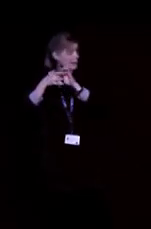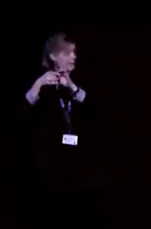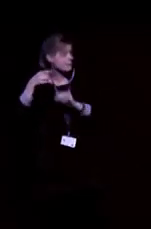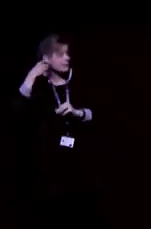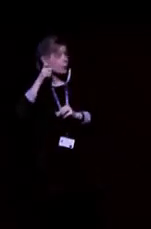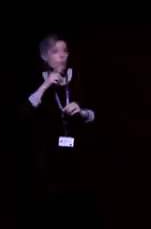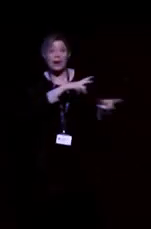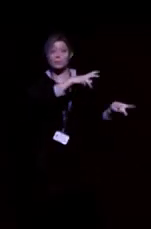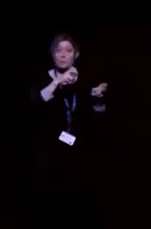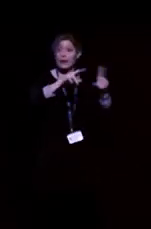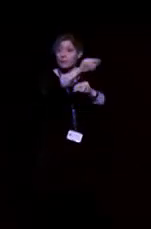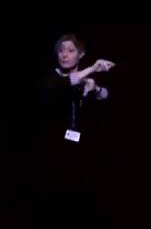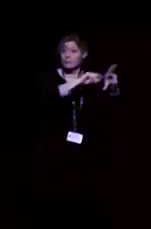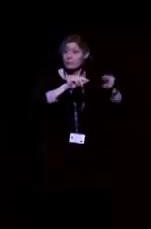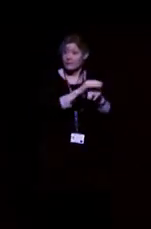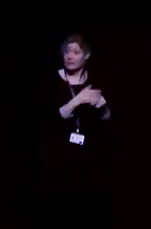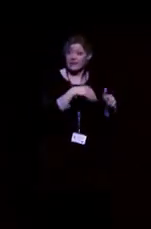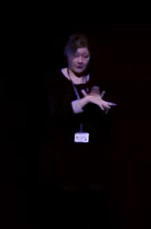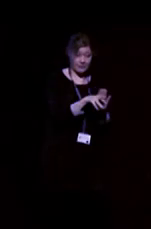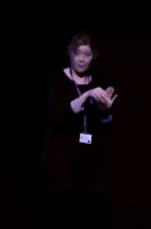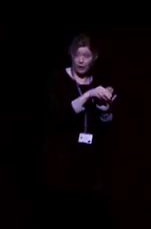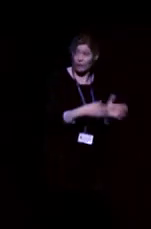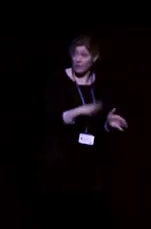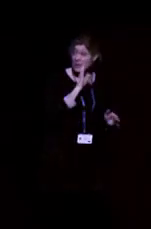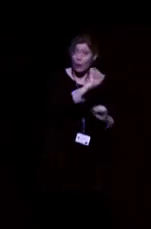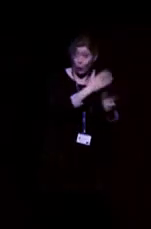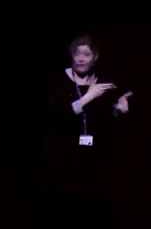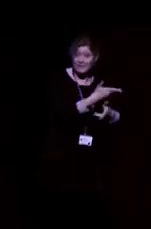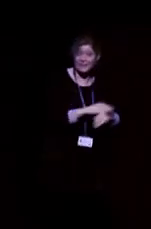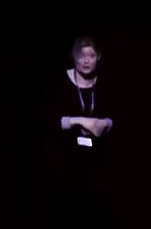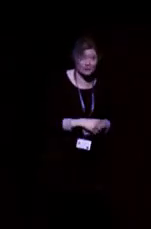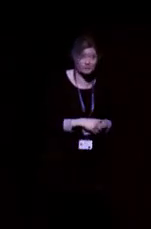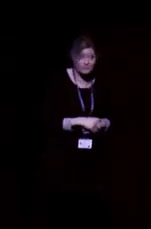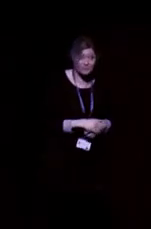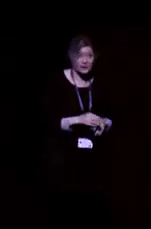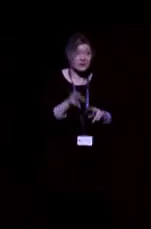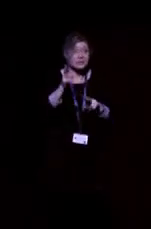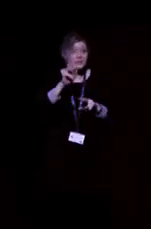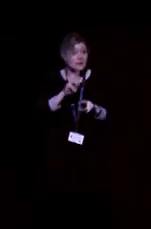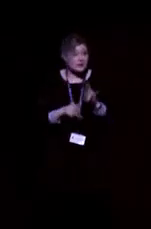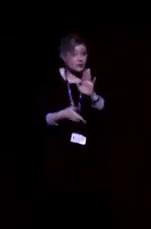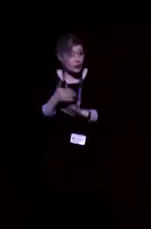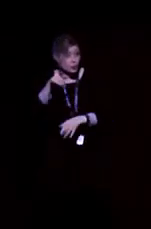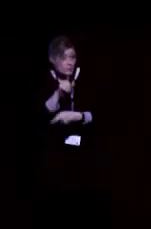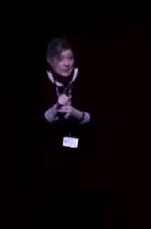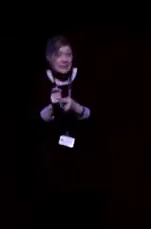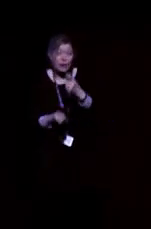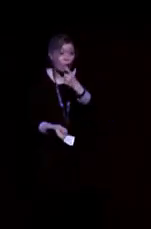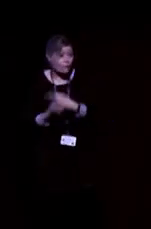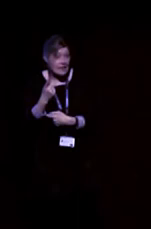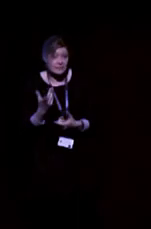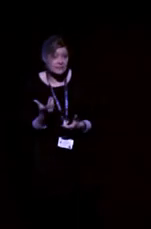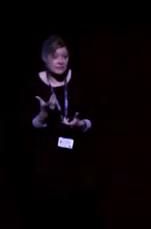hear whoever was talking into the microphone. And then, if you go to meetings or events, it's not